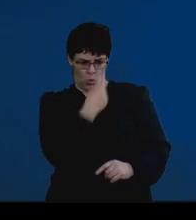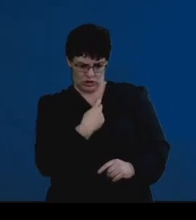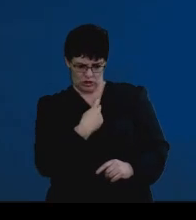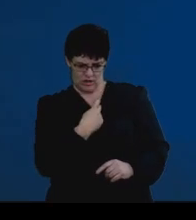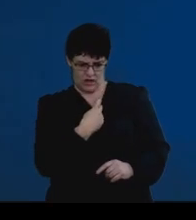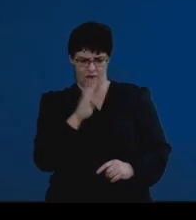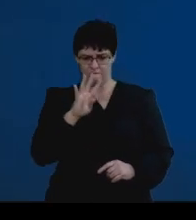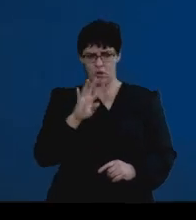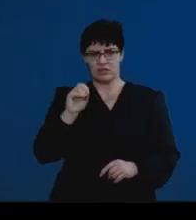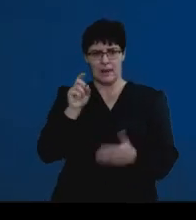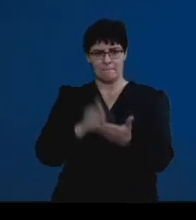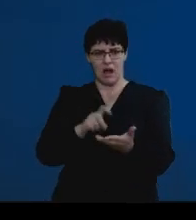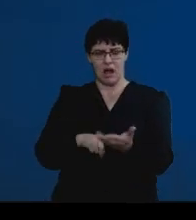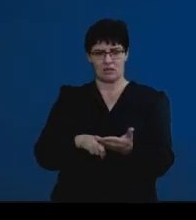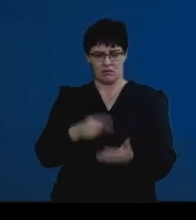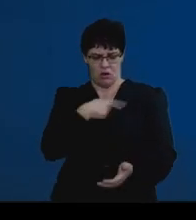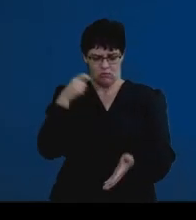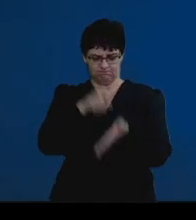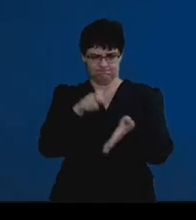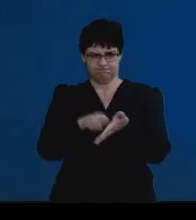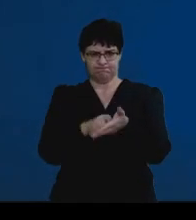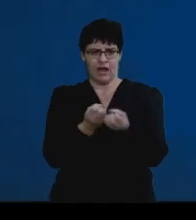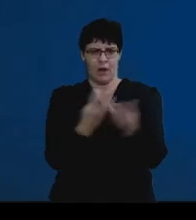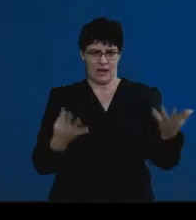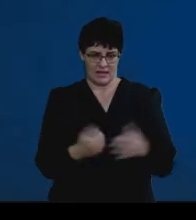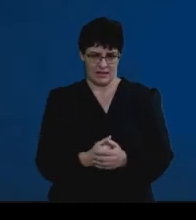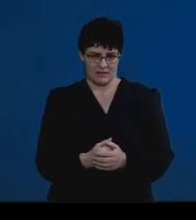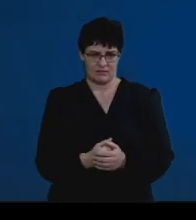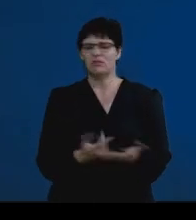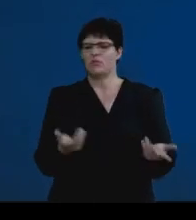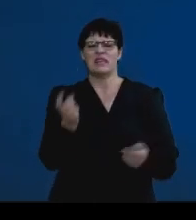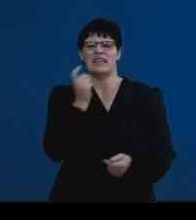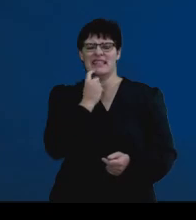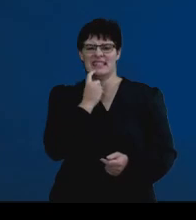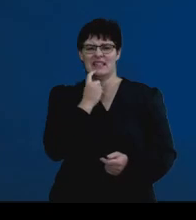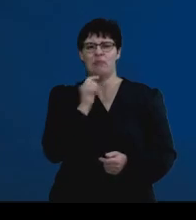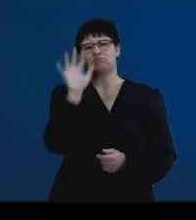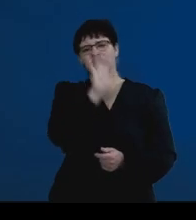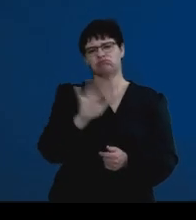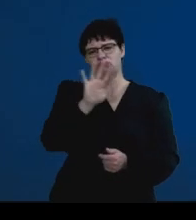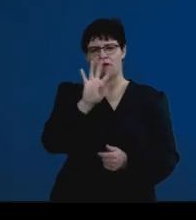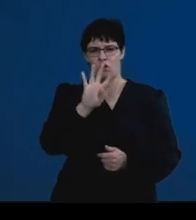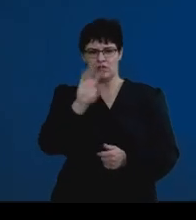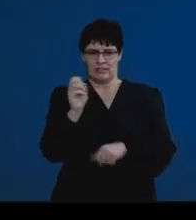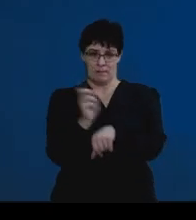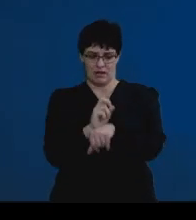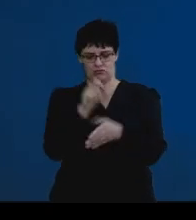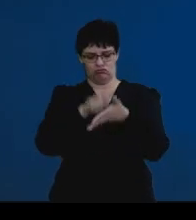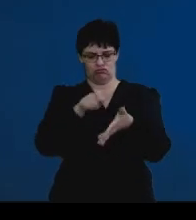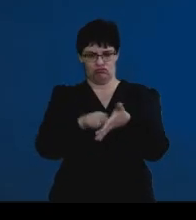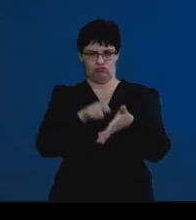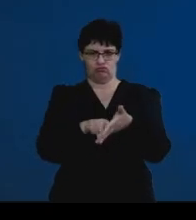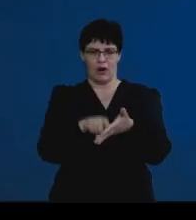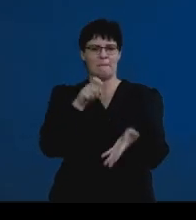is 40 marks should take you. And if you do the maths, that's very simple, it should take you 40 minutes. And I think